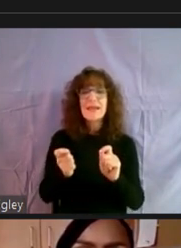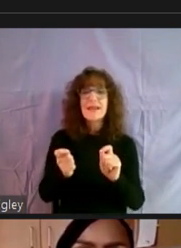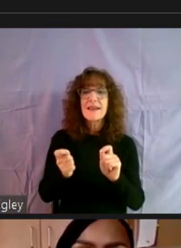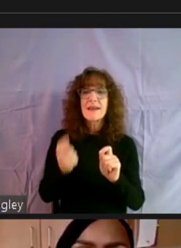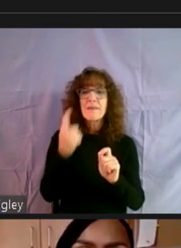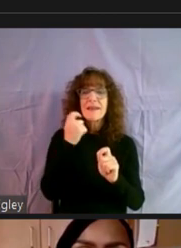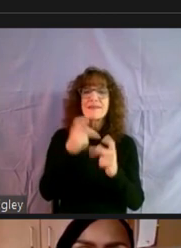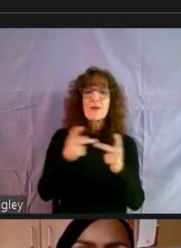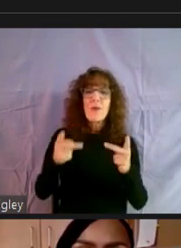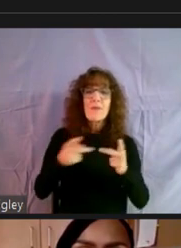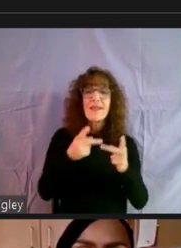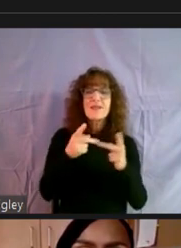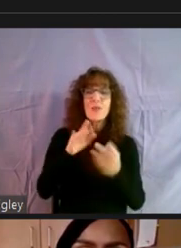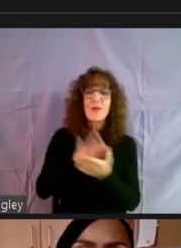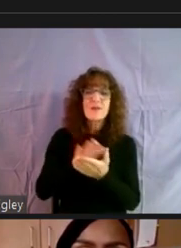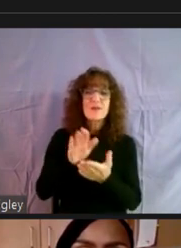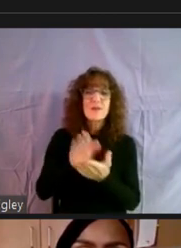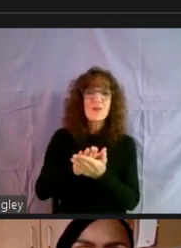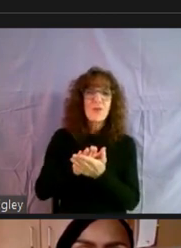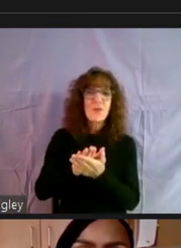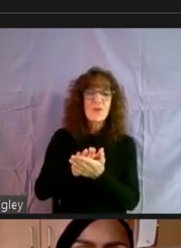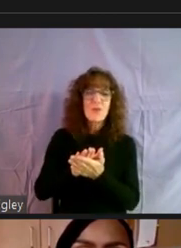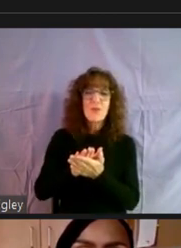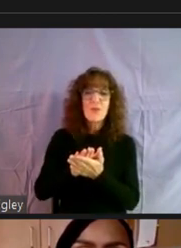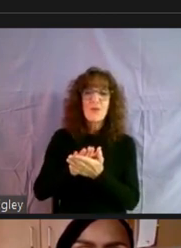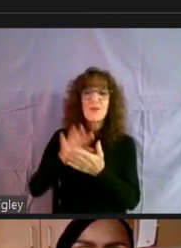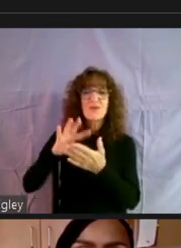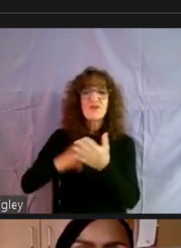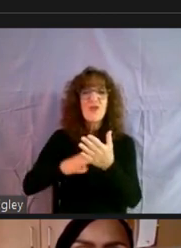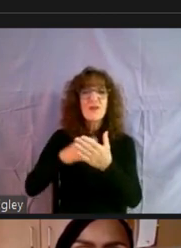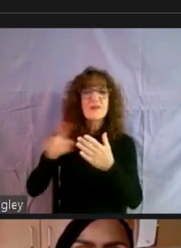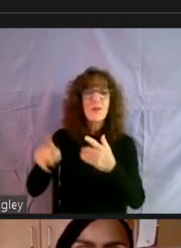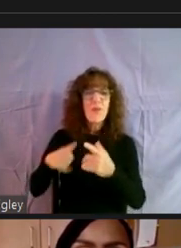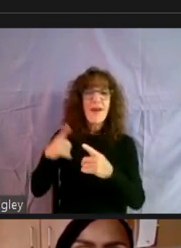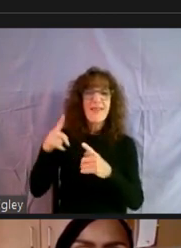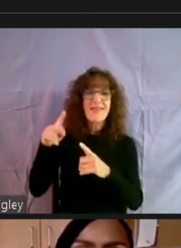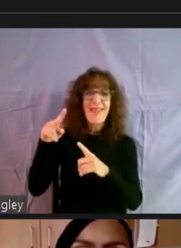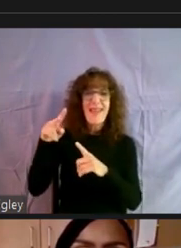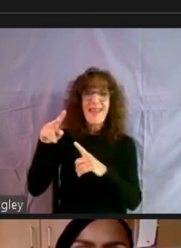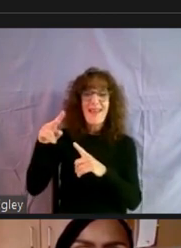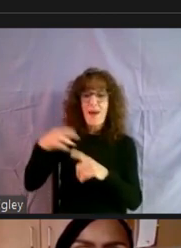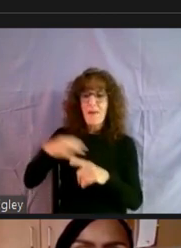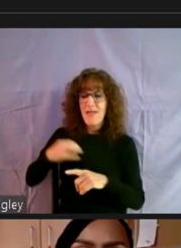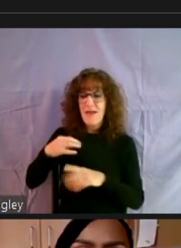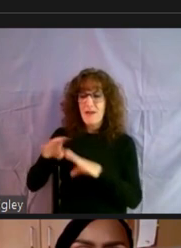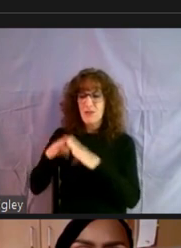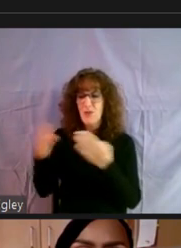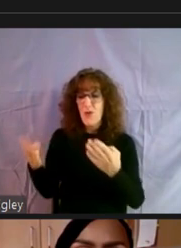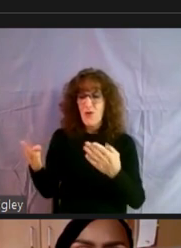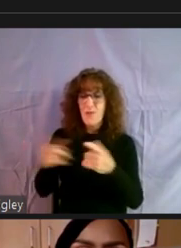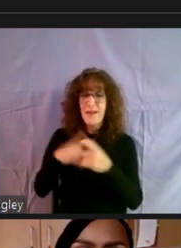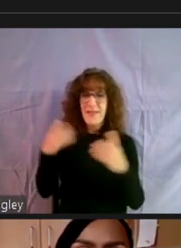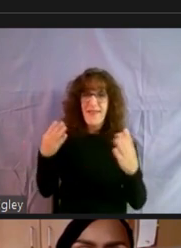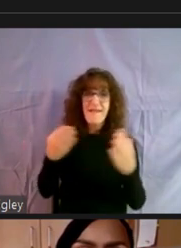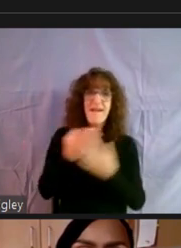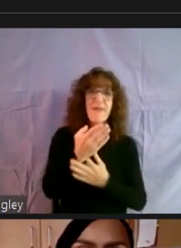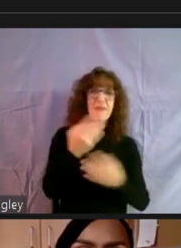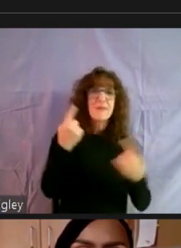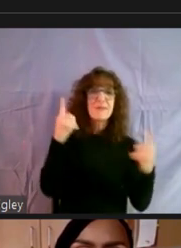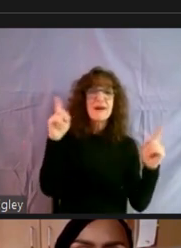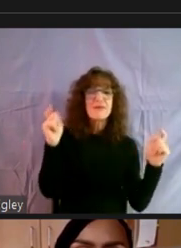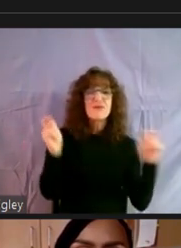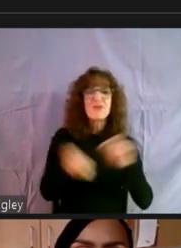there were places where the school capacity charts, um, when they applied, it was open. And then by the time it got through, it had changed. And, and,